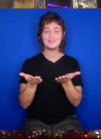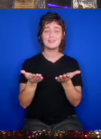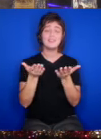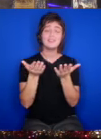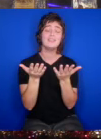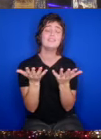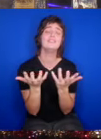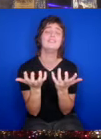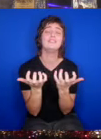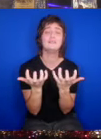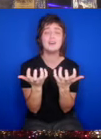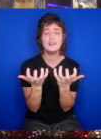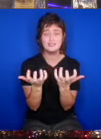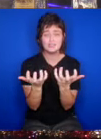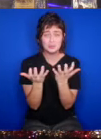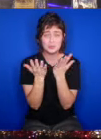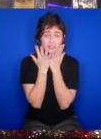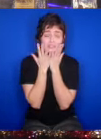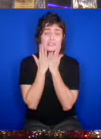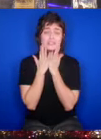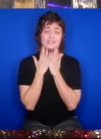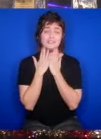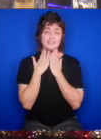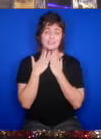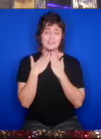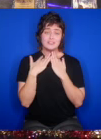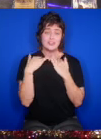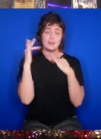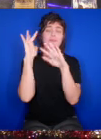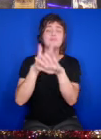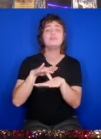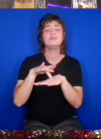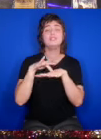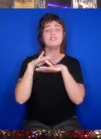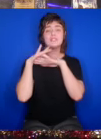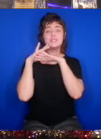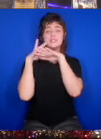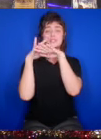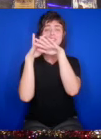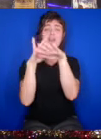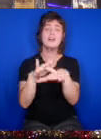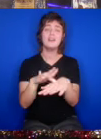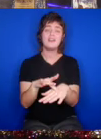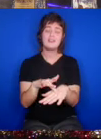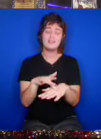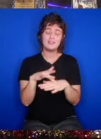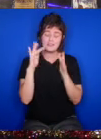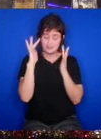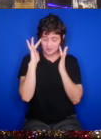I want you slow, it's like I'm losing my mind.